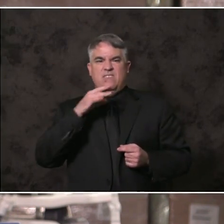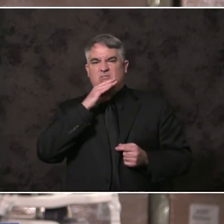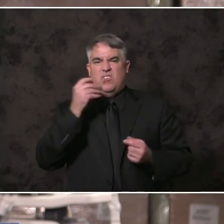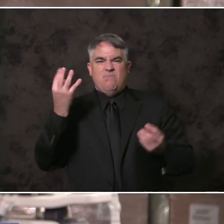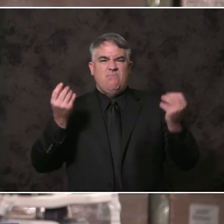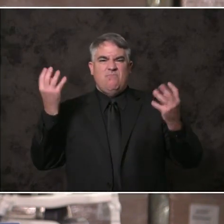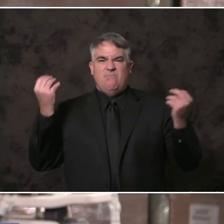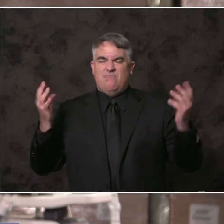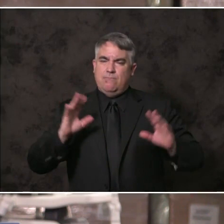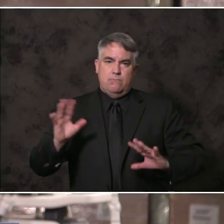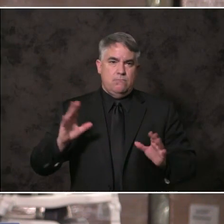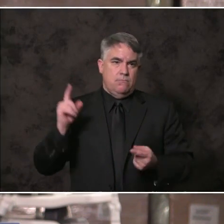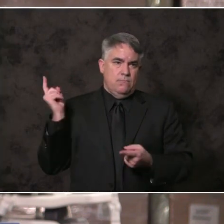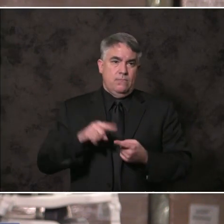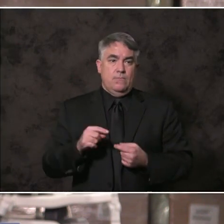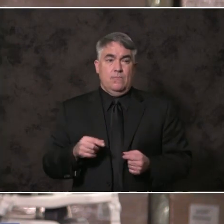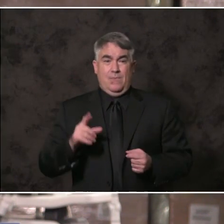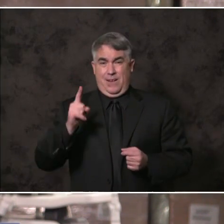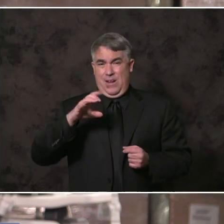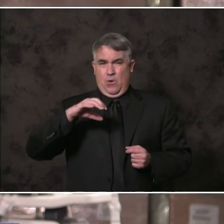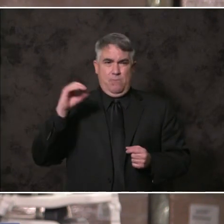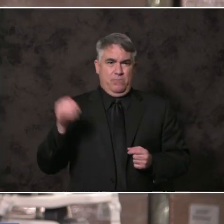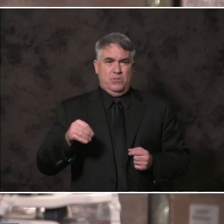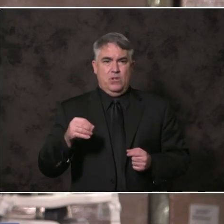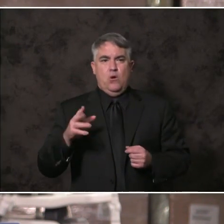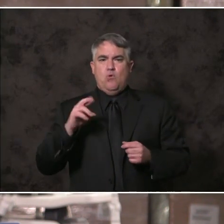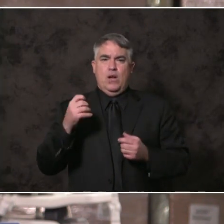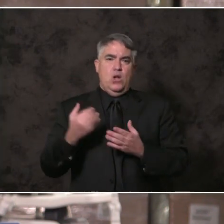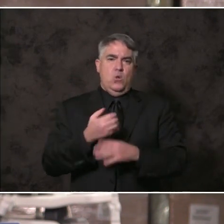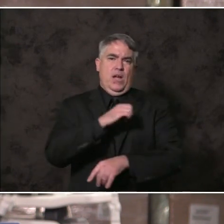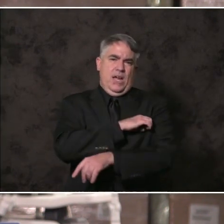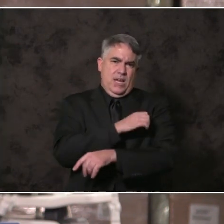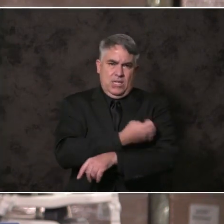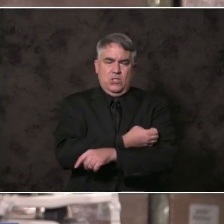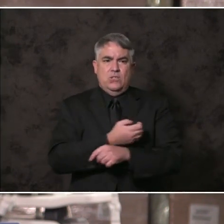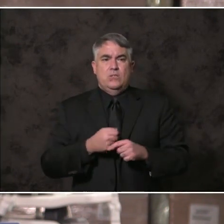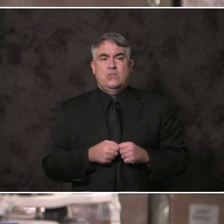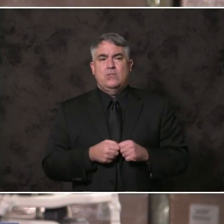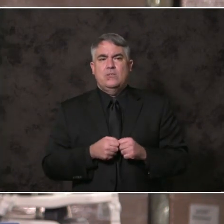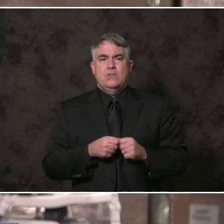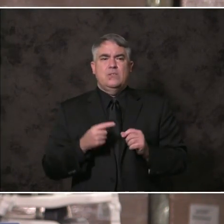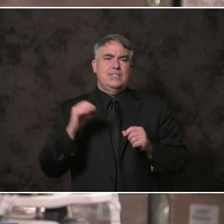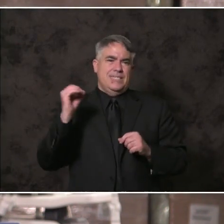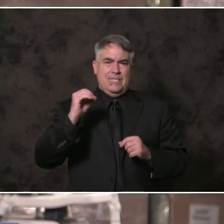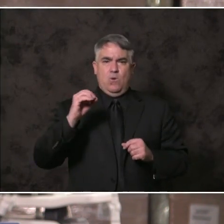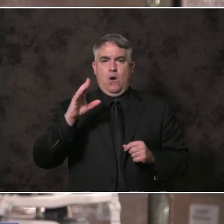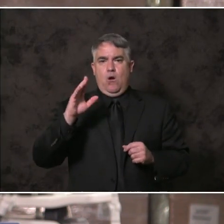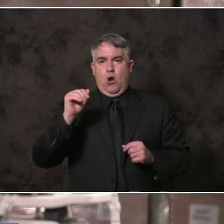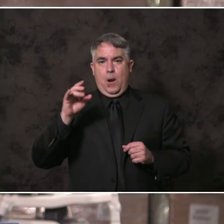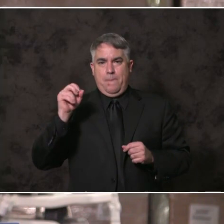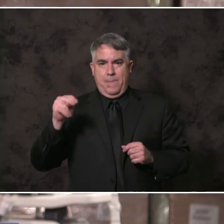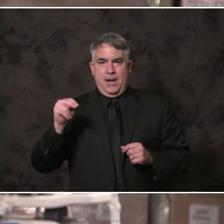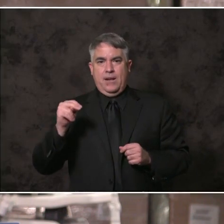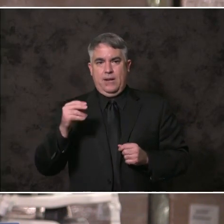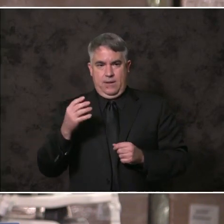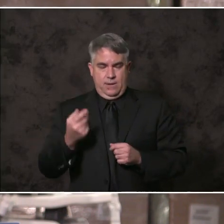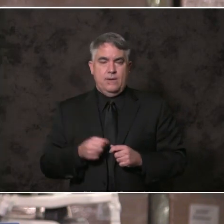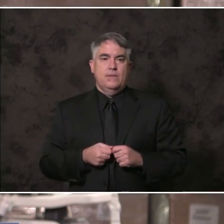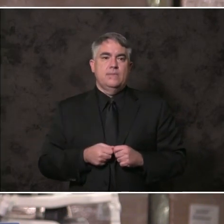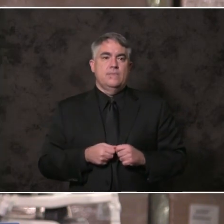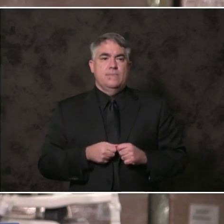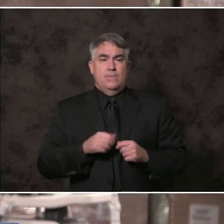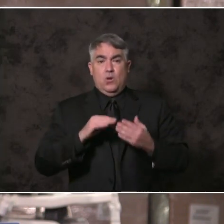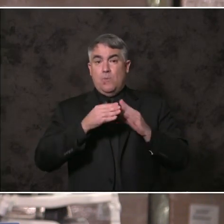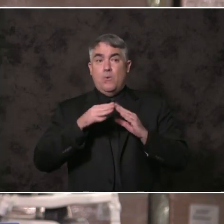100% renewable energy. A pathway to a zero carbon economy. Community choice energy that generates clean